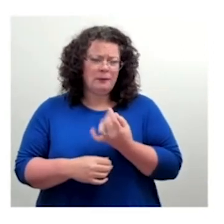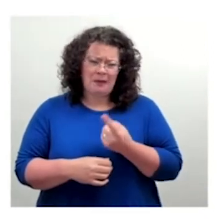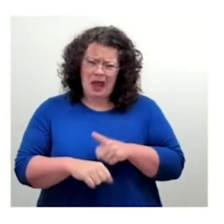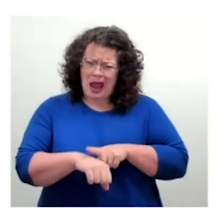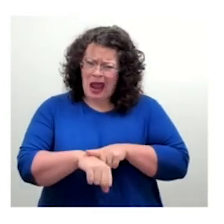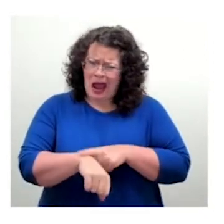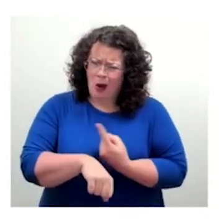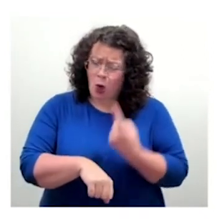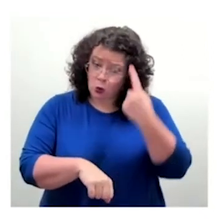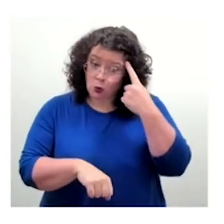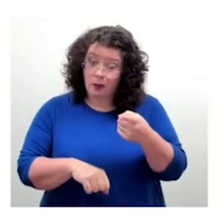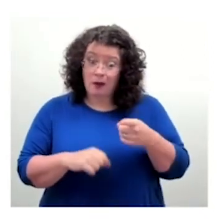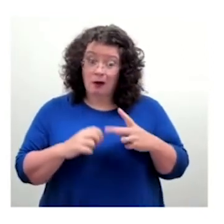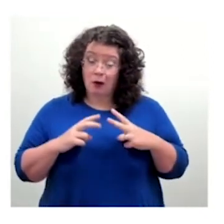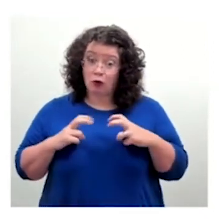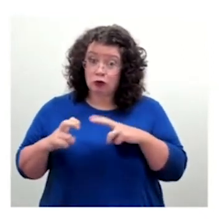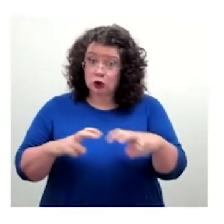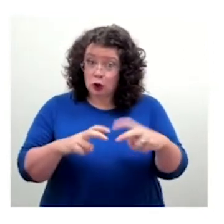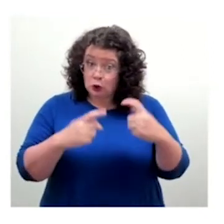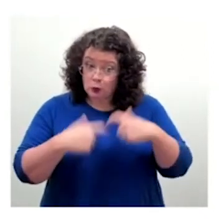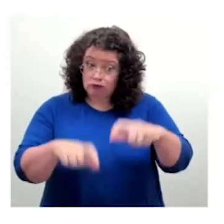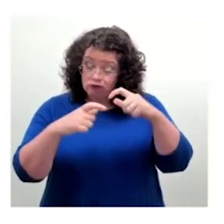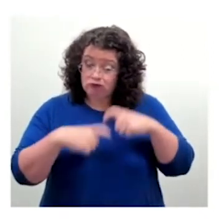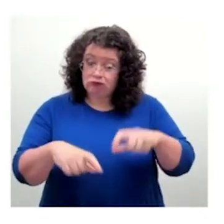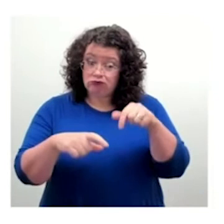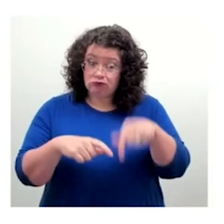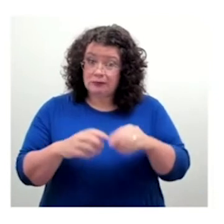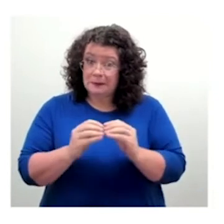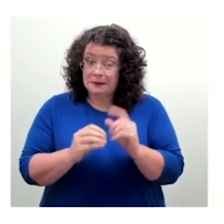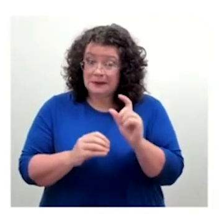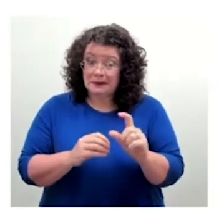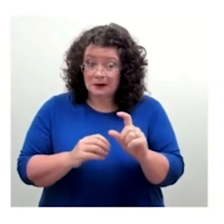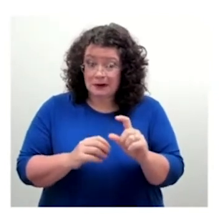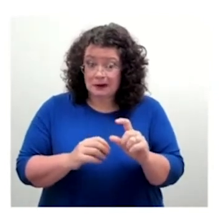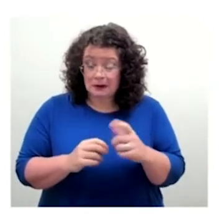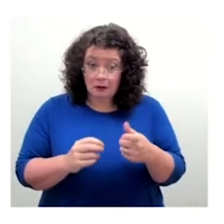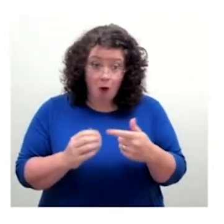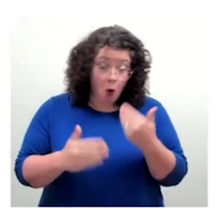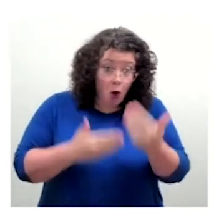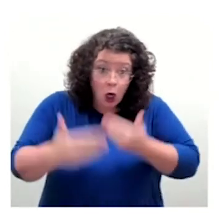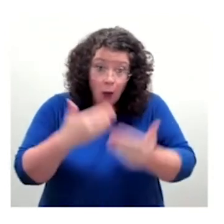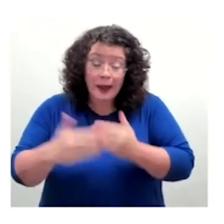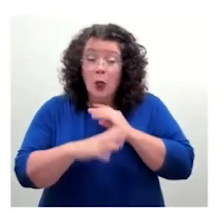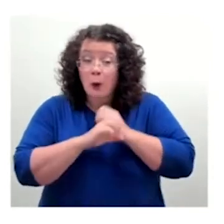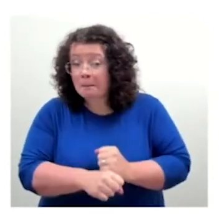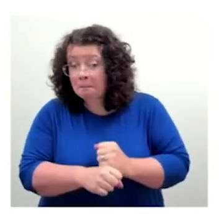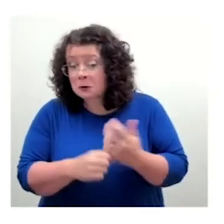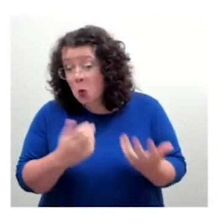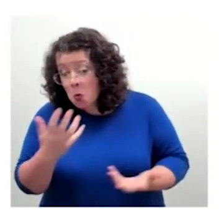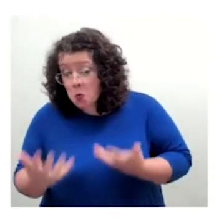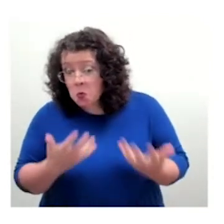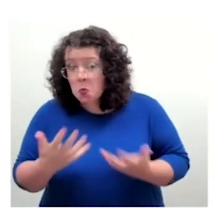you've kind of got an ongoing commitment to, you know, where does that kind of stand? So I guess either Gareth or David?